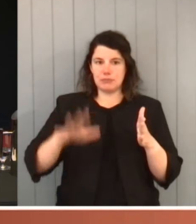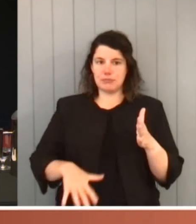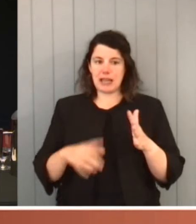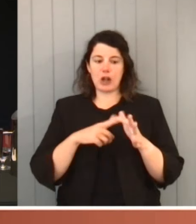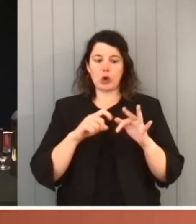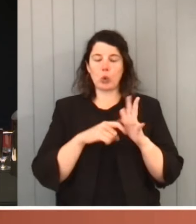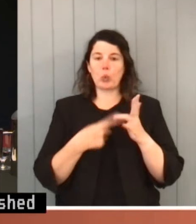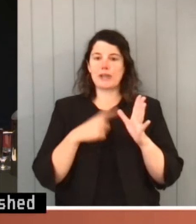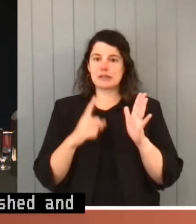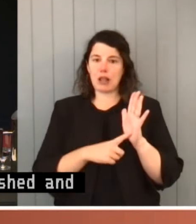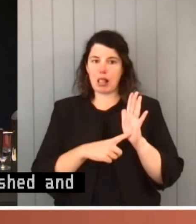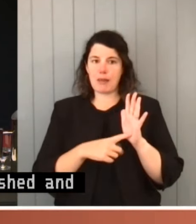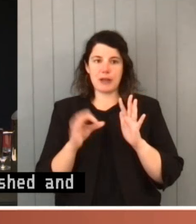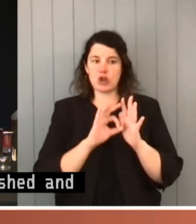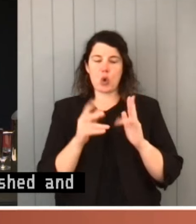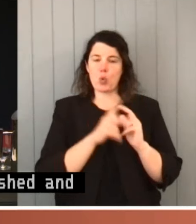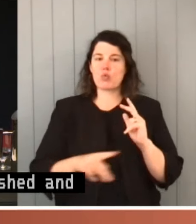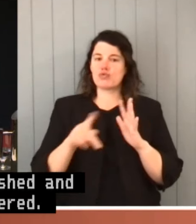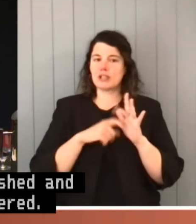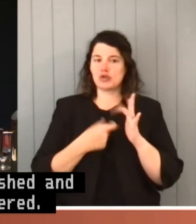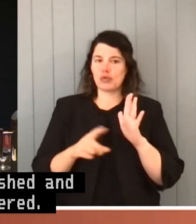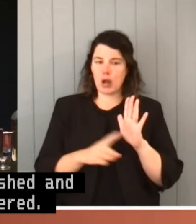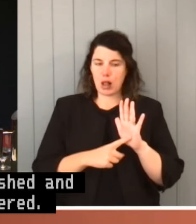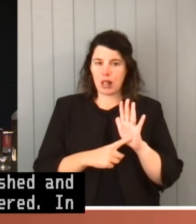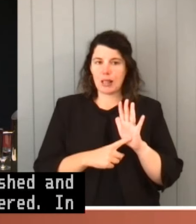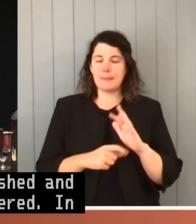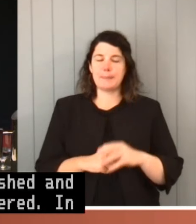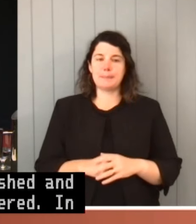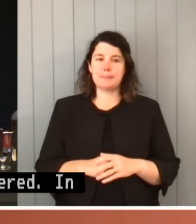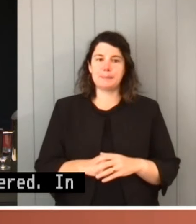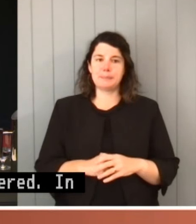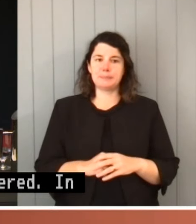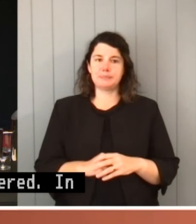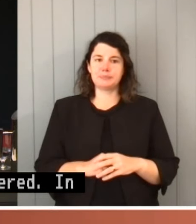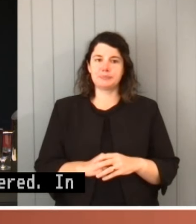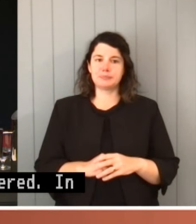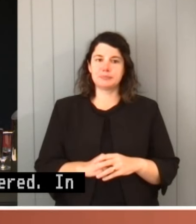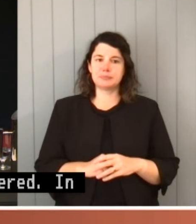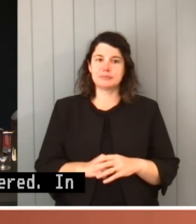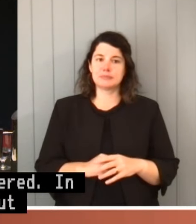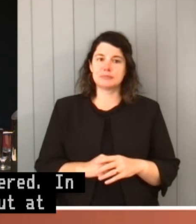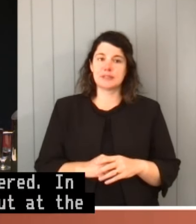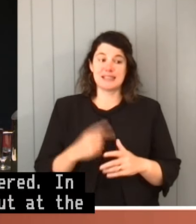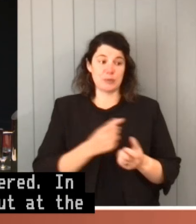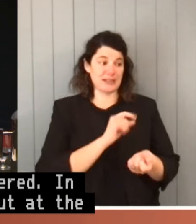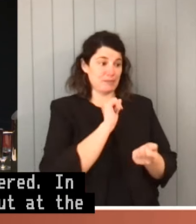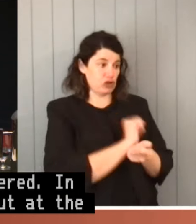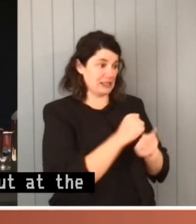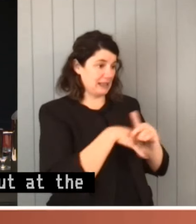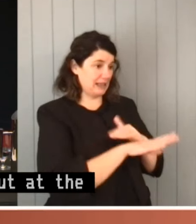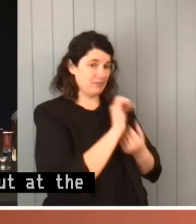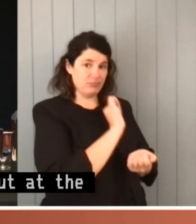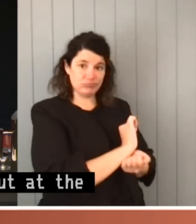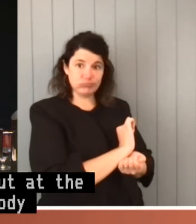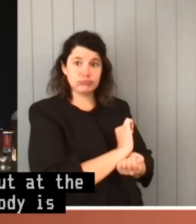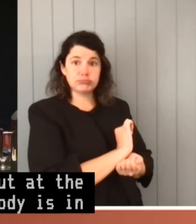retrial at the end of the road and somebody's in prison serving a term that you would announce